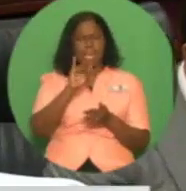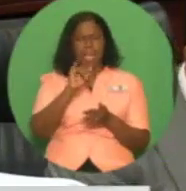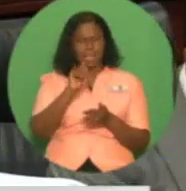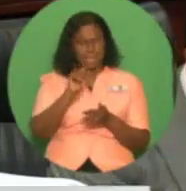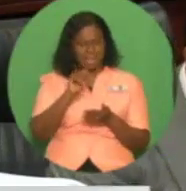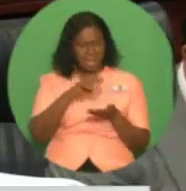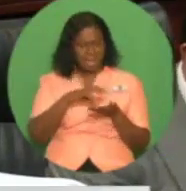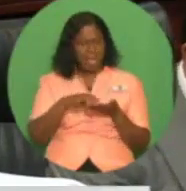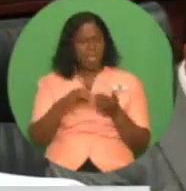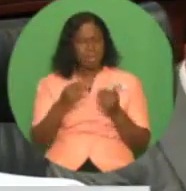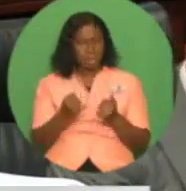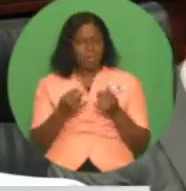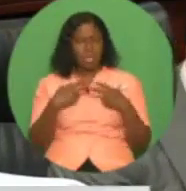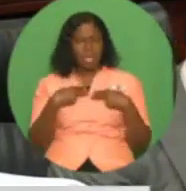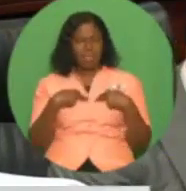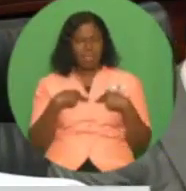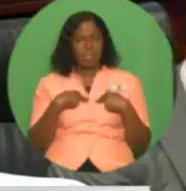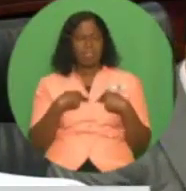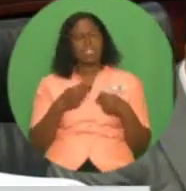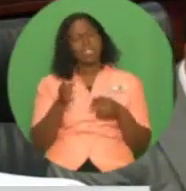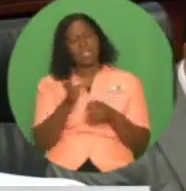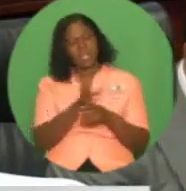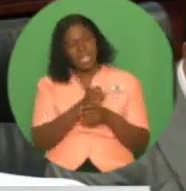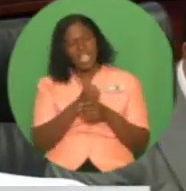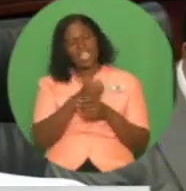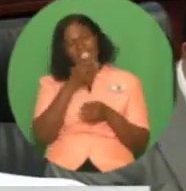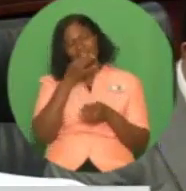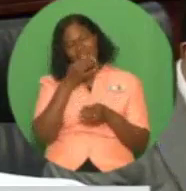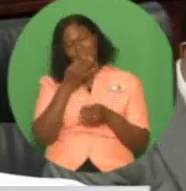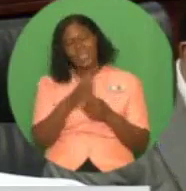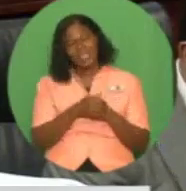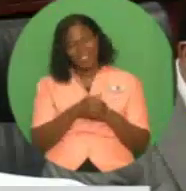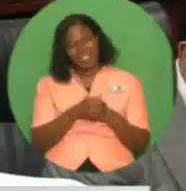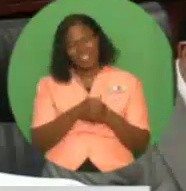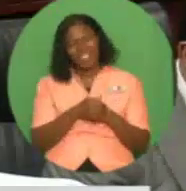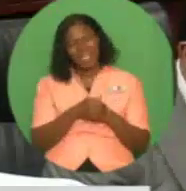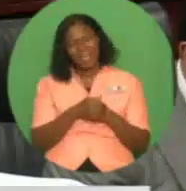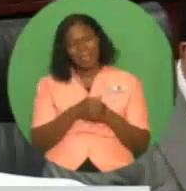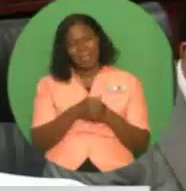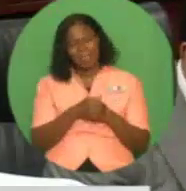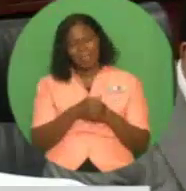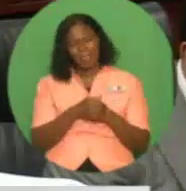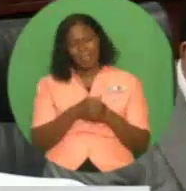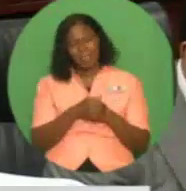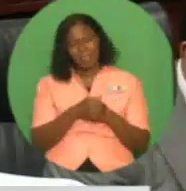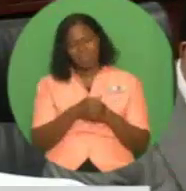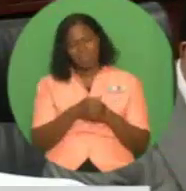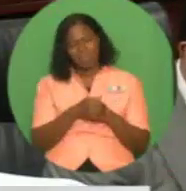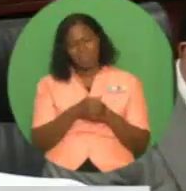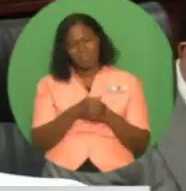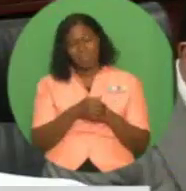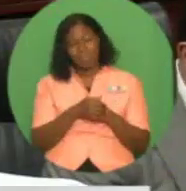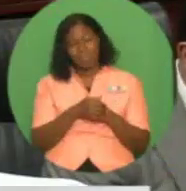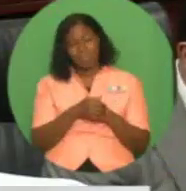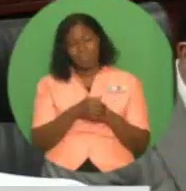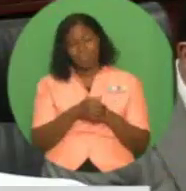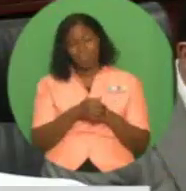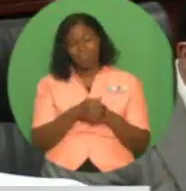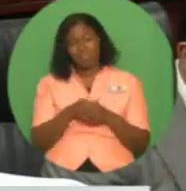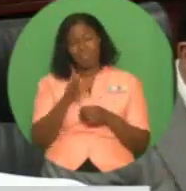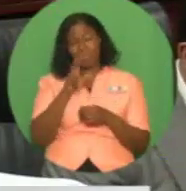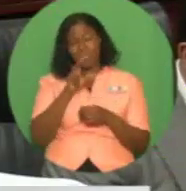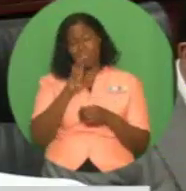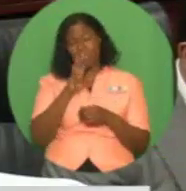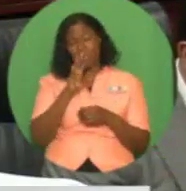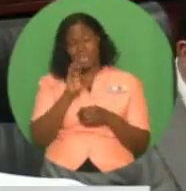to 22,861 persons at a cost of $340.8 million per